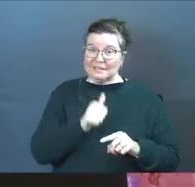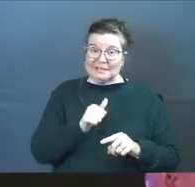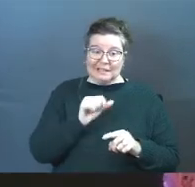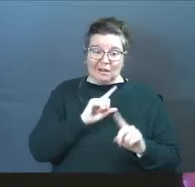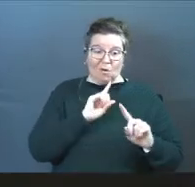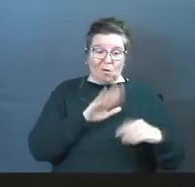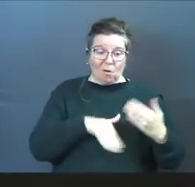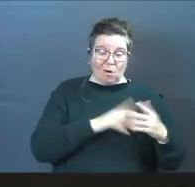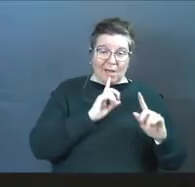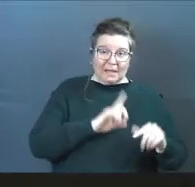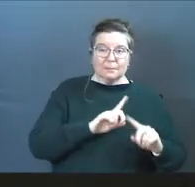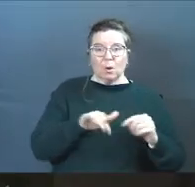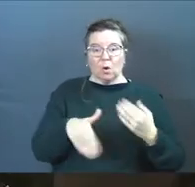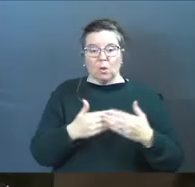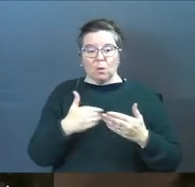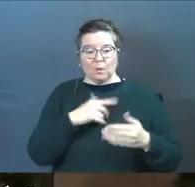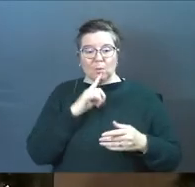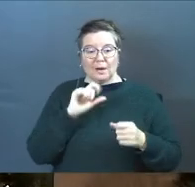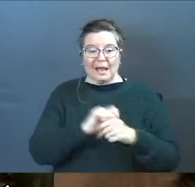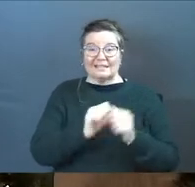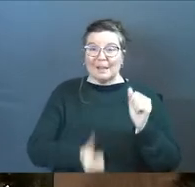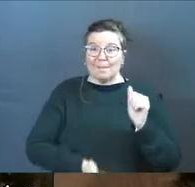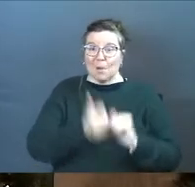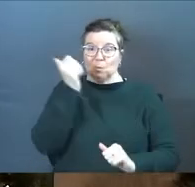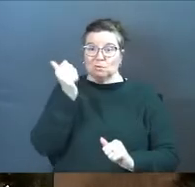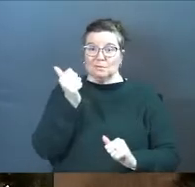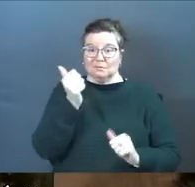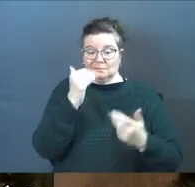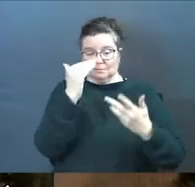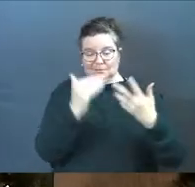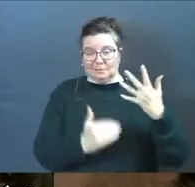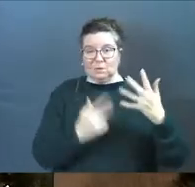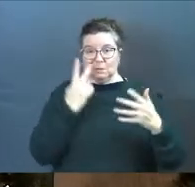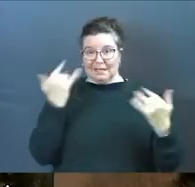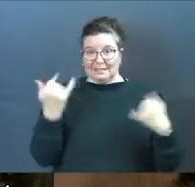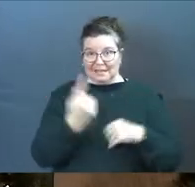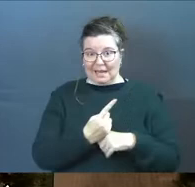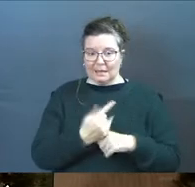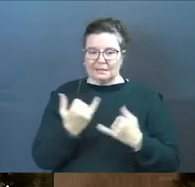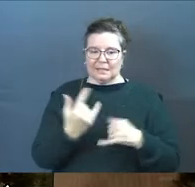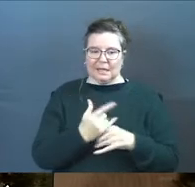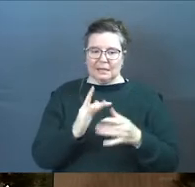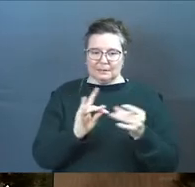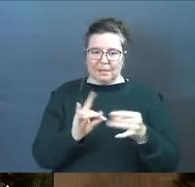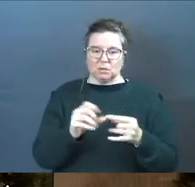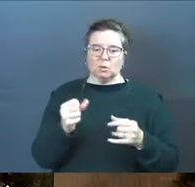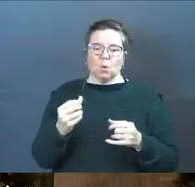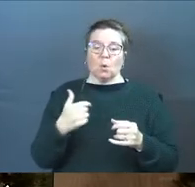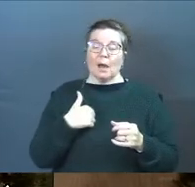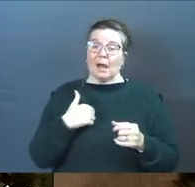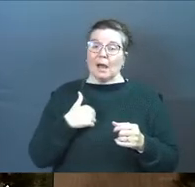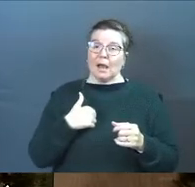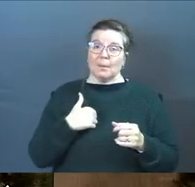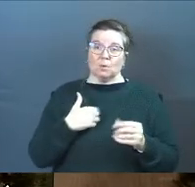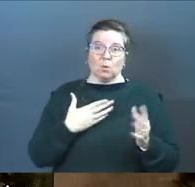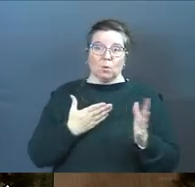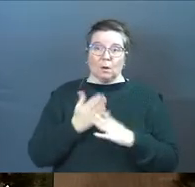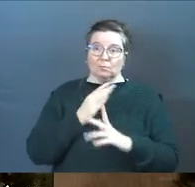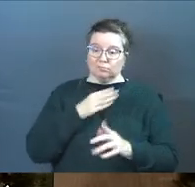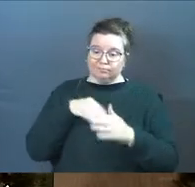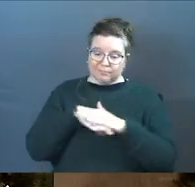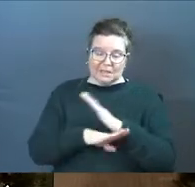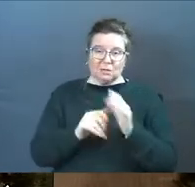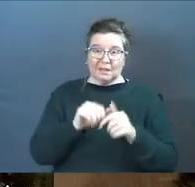to all of them, but we got to all the ones that were asked the most, and you're really going to see that today in today's message. So I'm going to roll us right